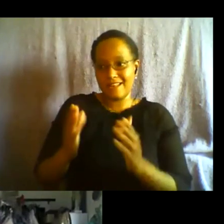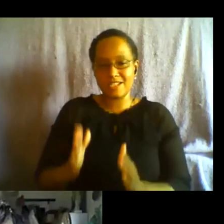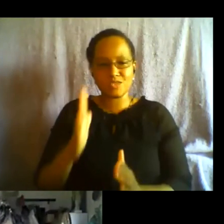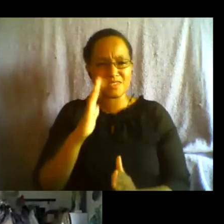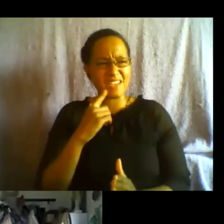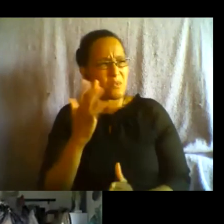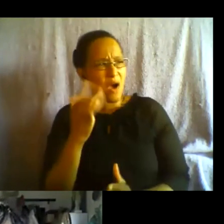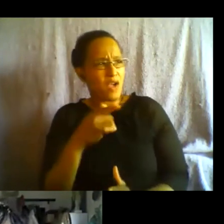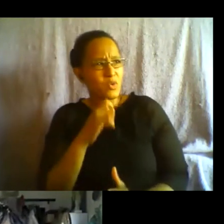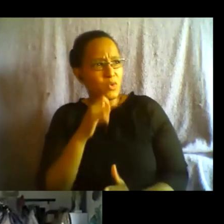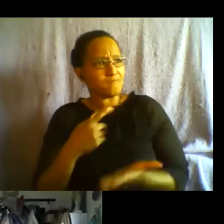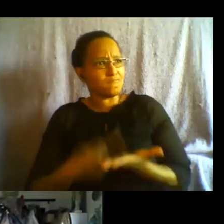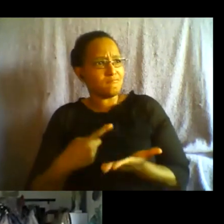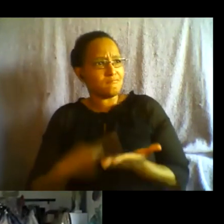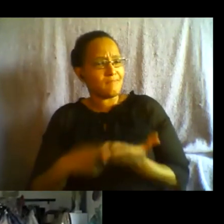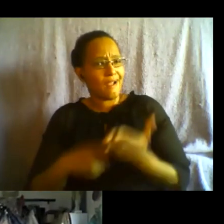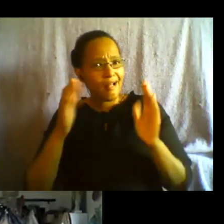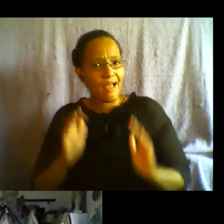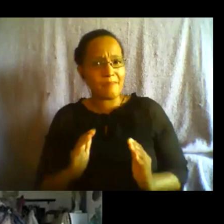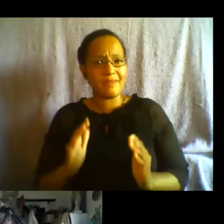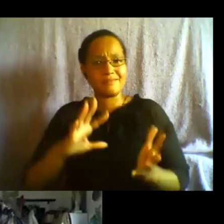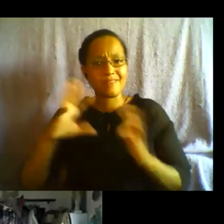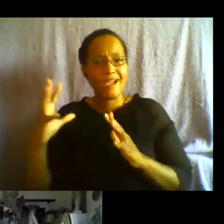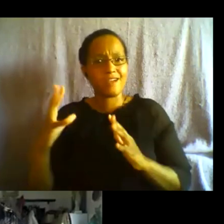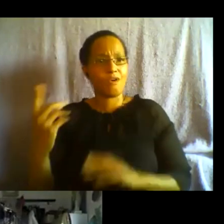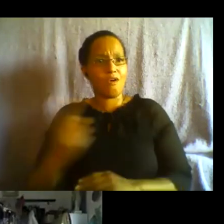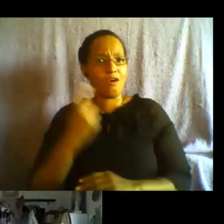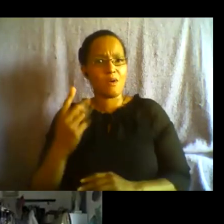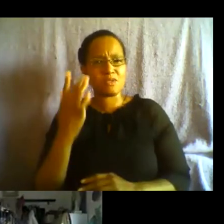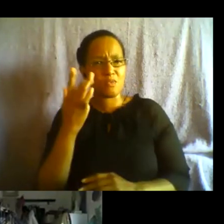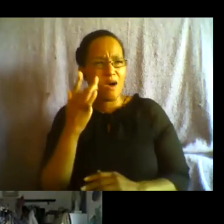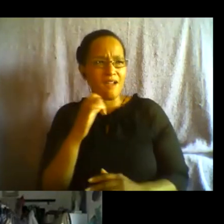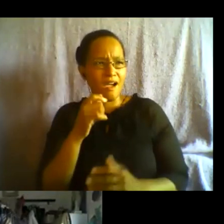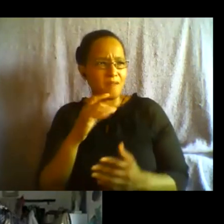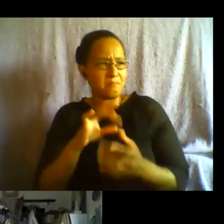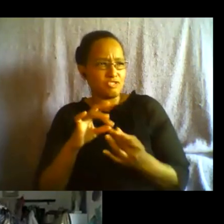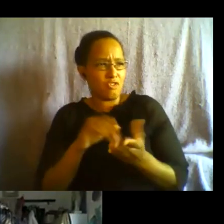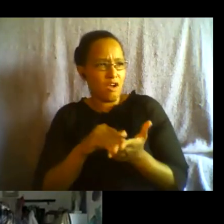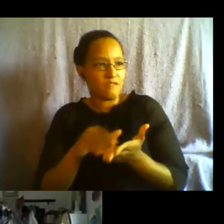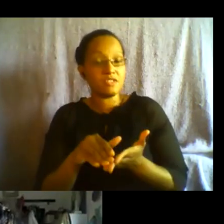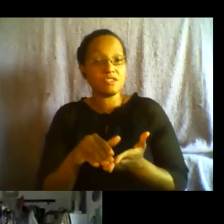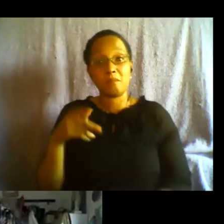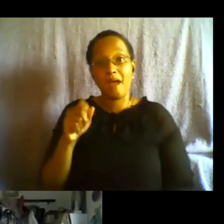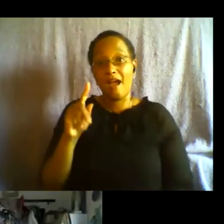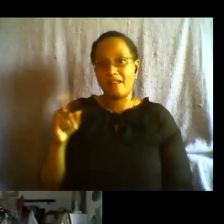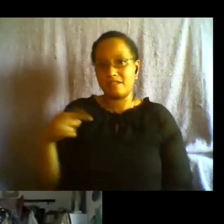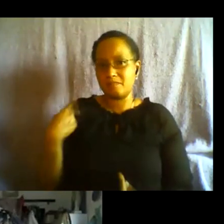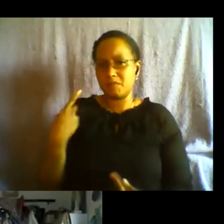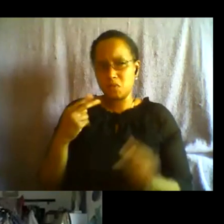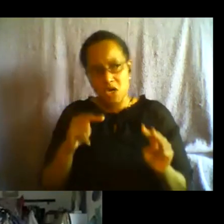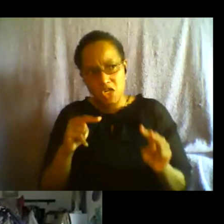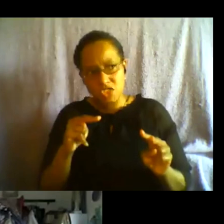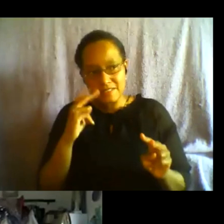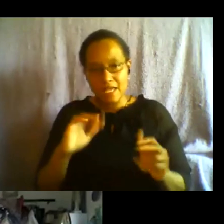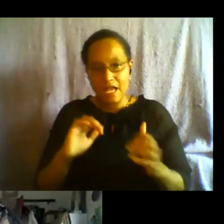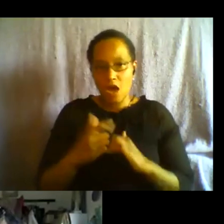so you know patty's been tracking this and then we're watching how we're impacted and we are being impacted members of